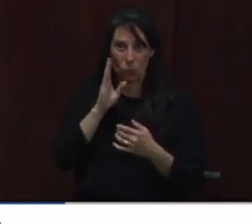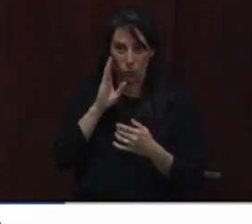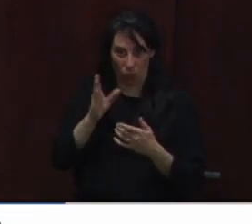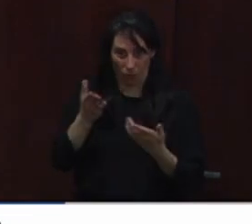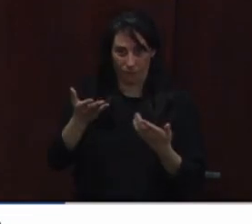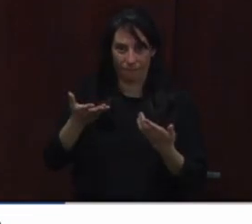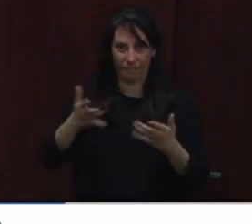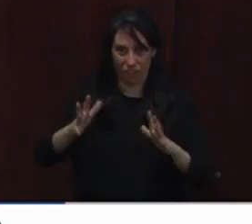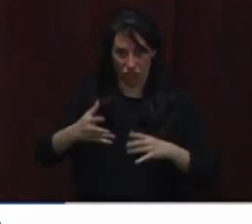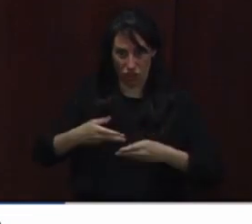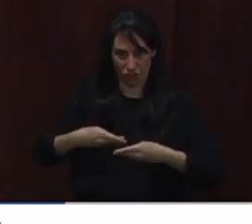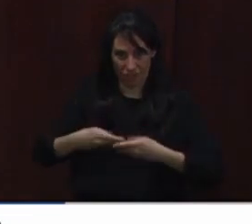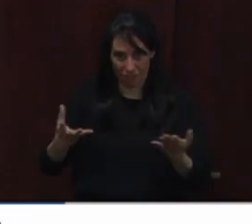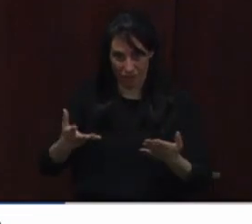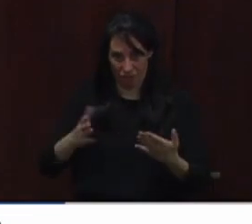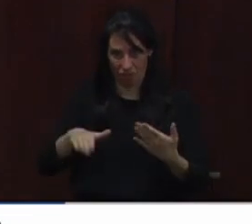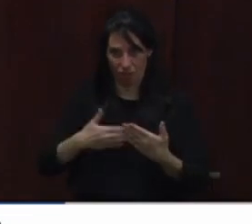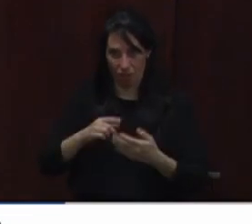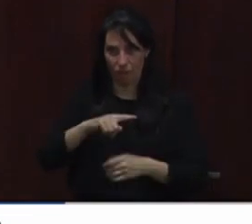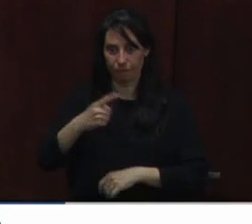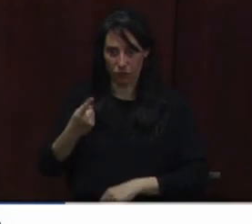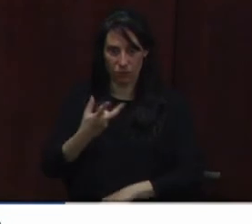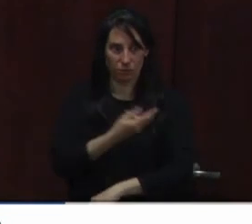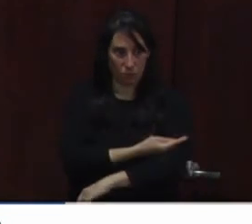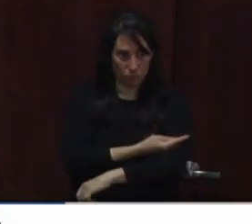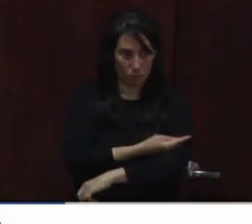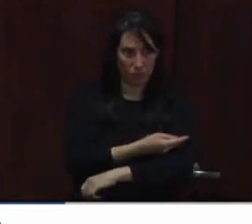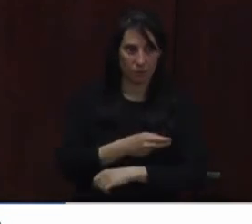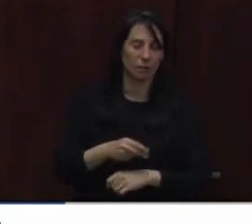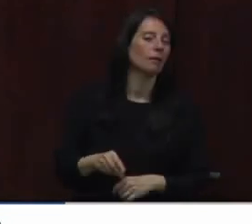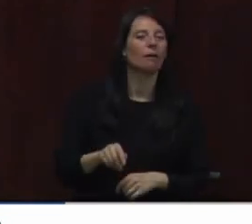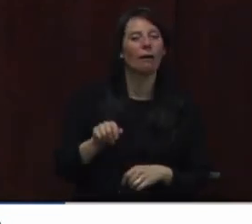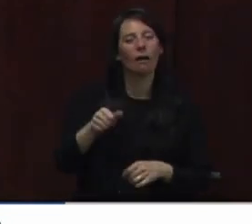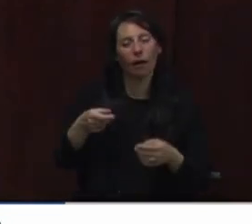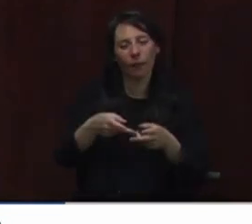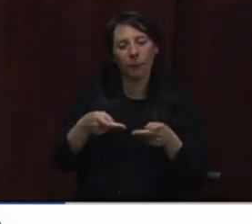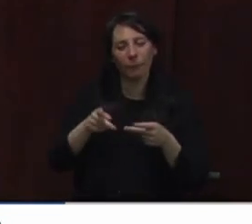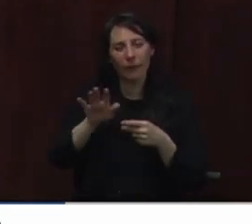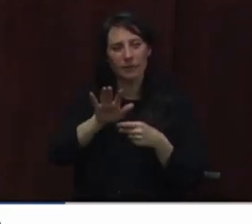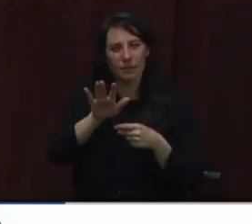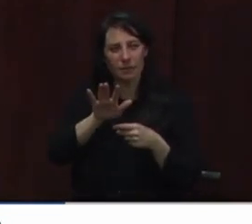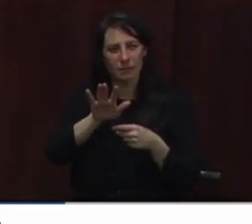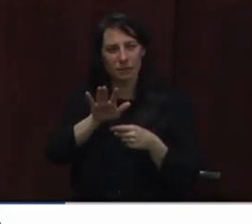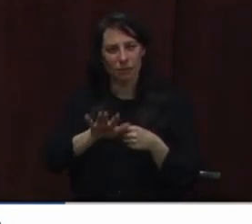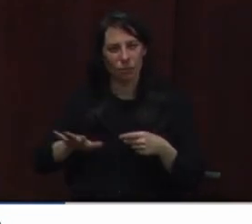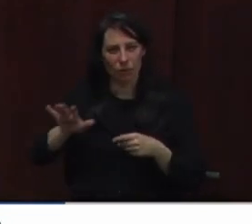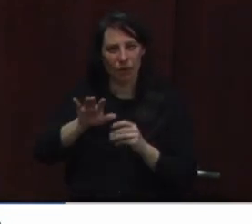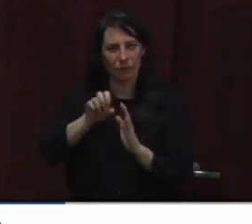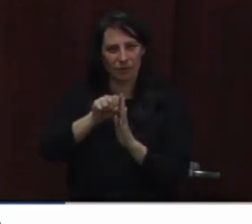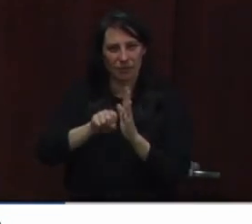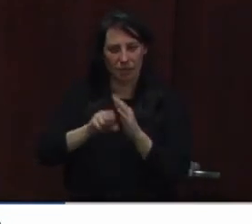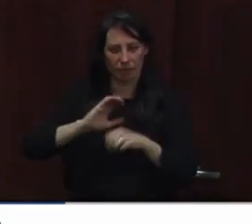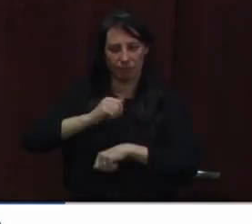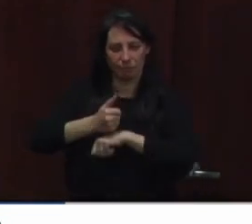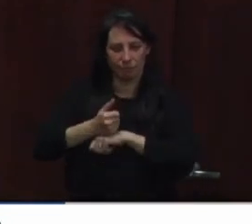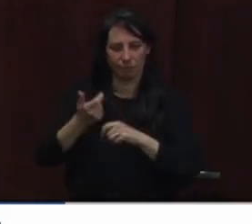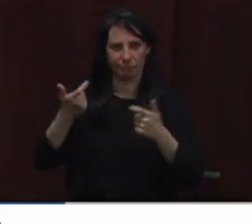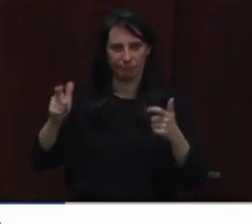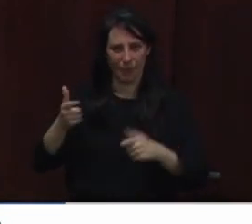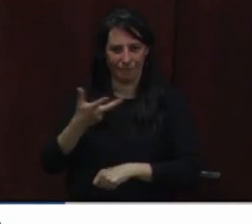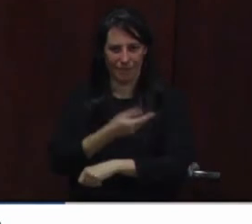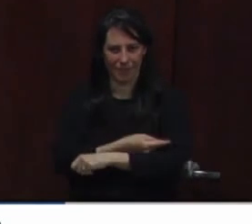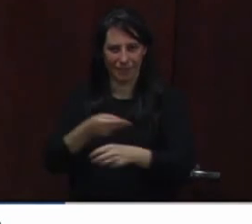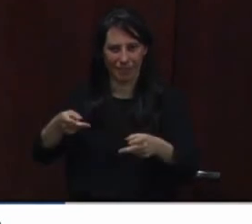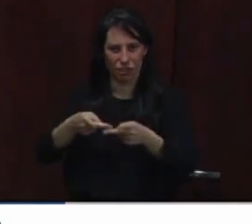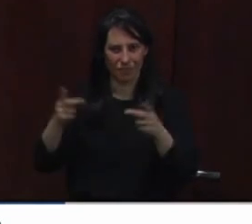were made by the state for other mass vaccination sites during this you know into this week as well and that resulted in